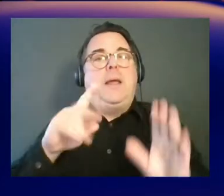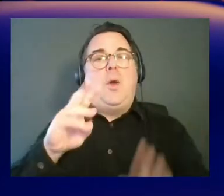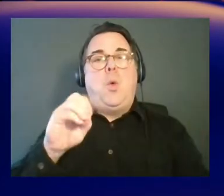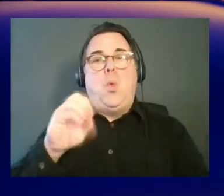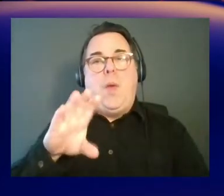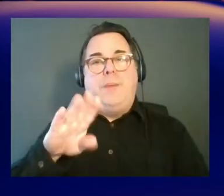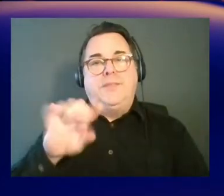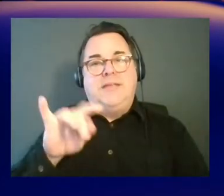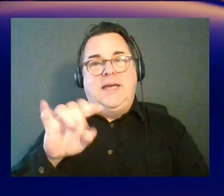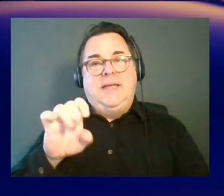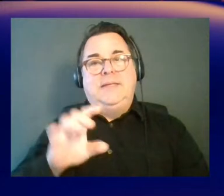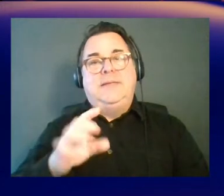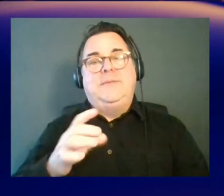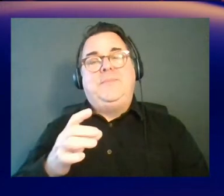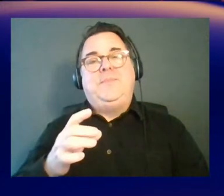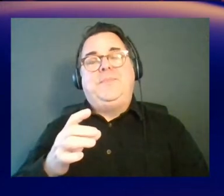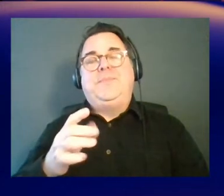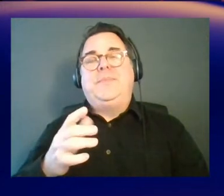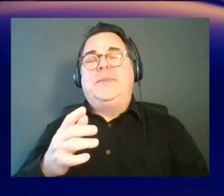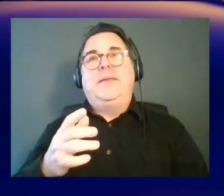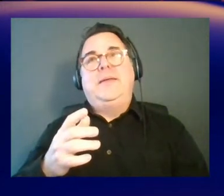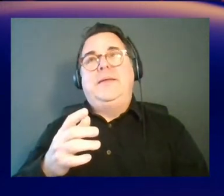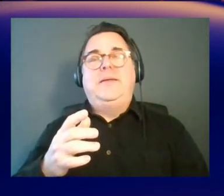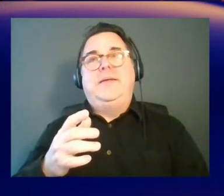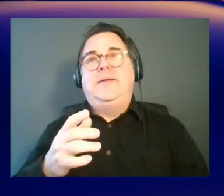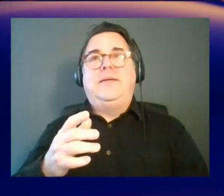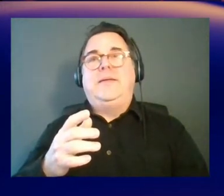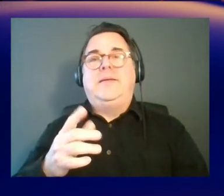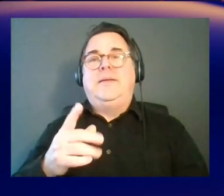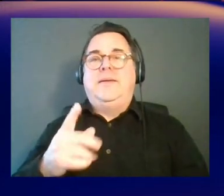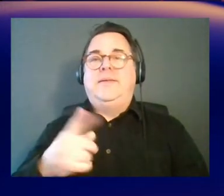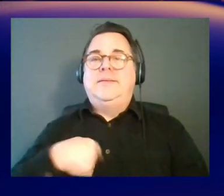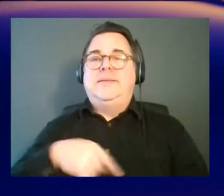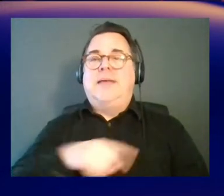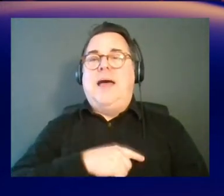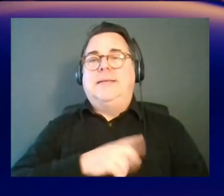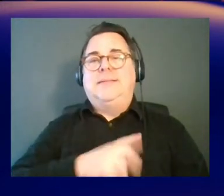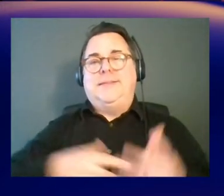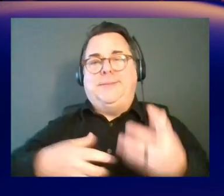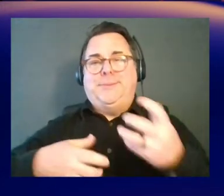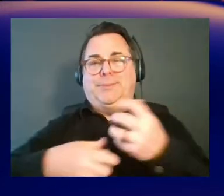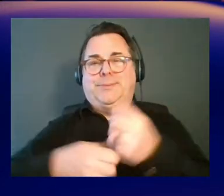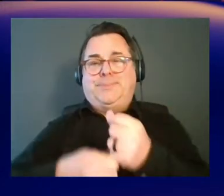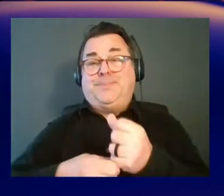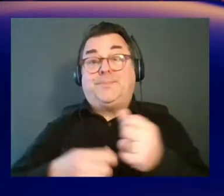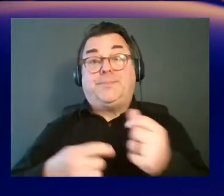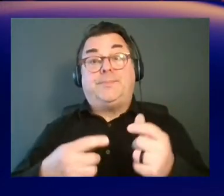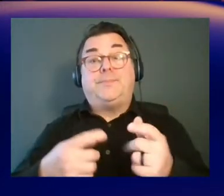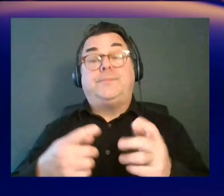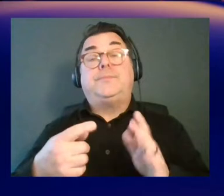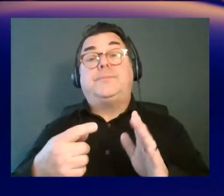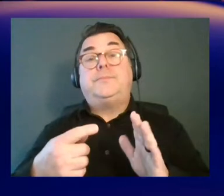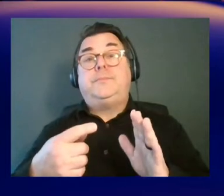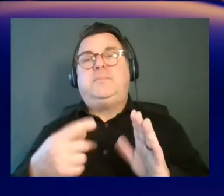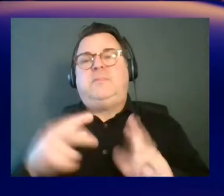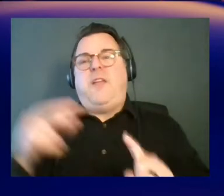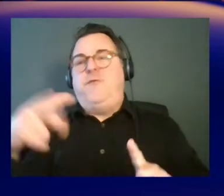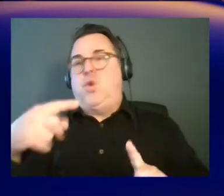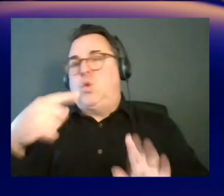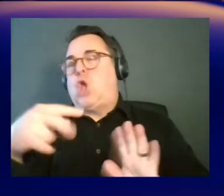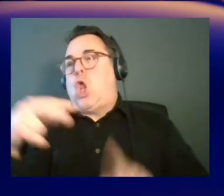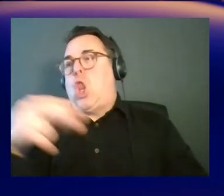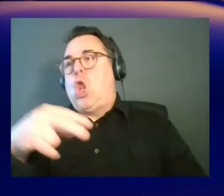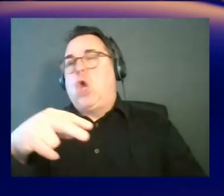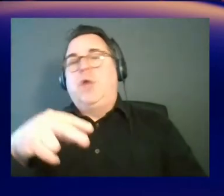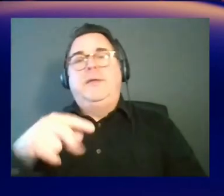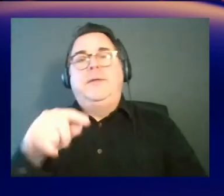thing about this is, you know, this is kind of us in a little nutshell. But what I want to direct our viewers to is this